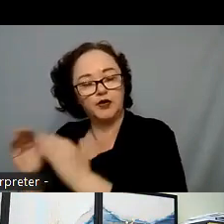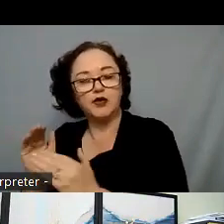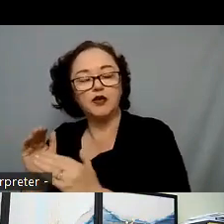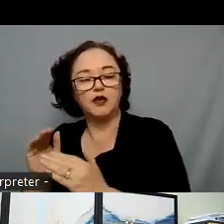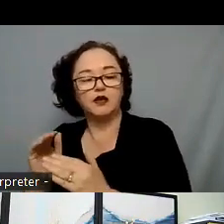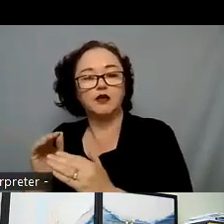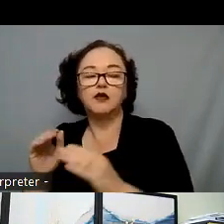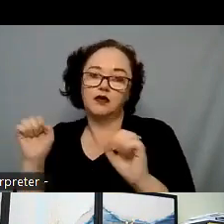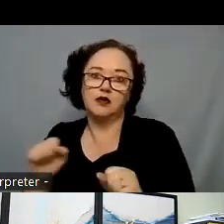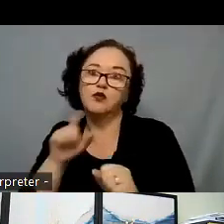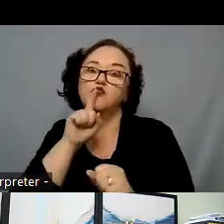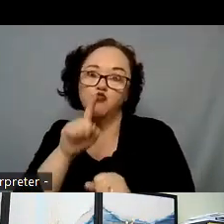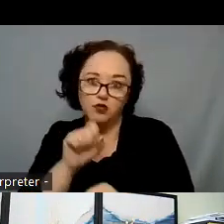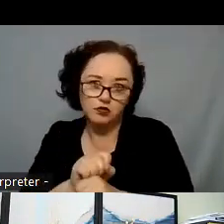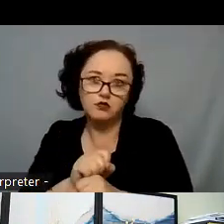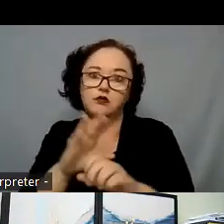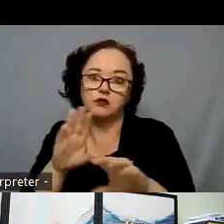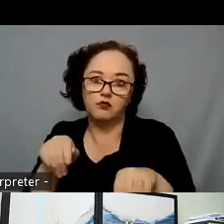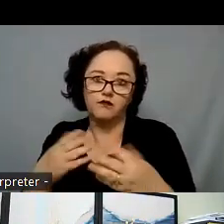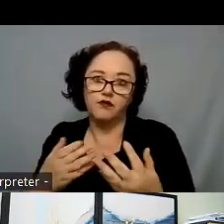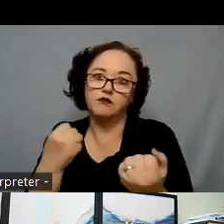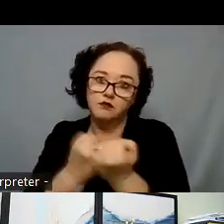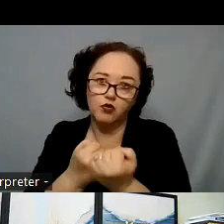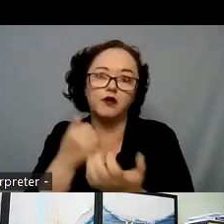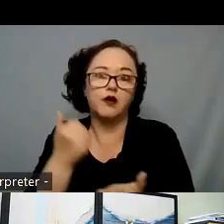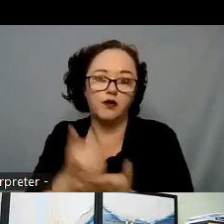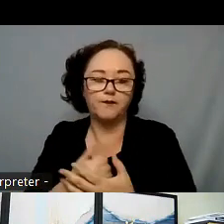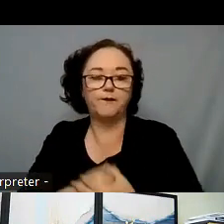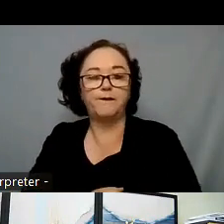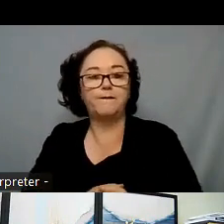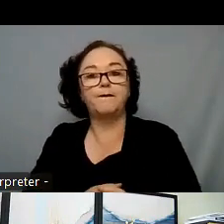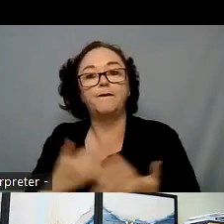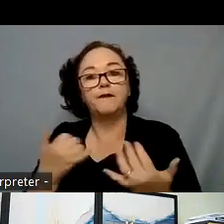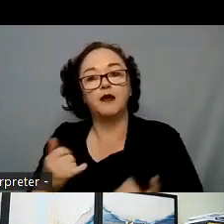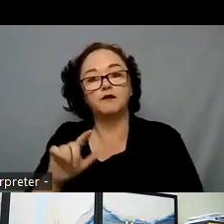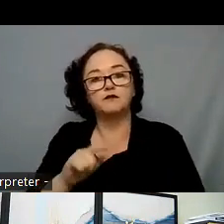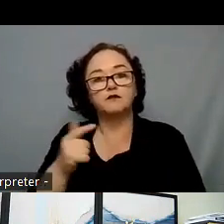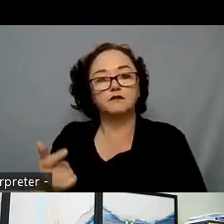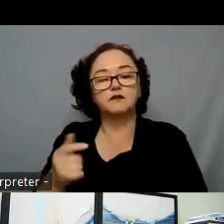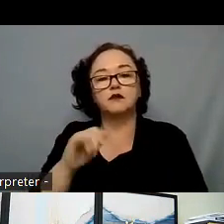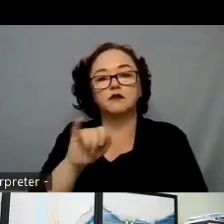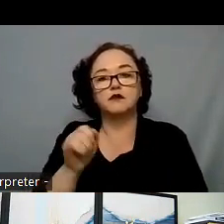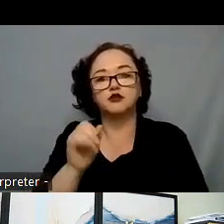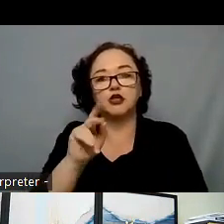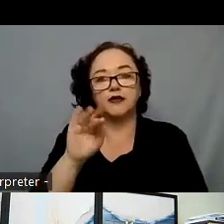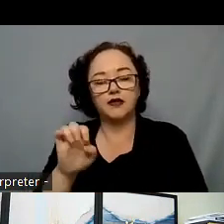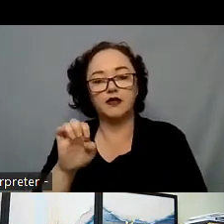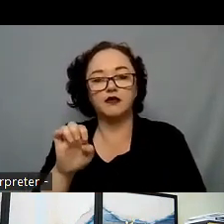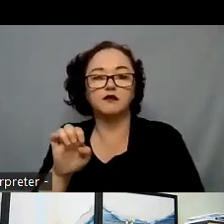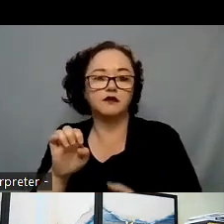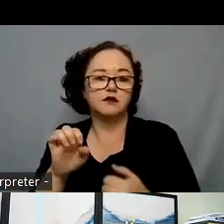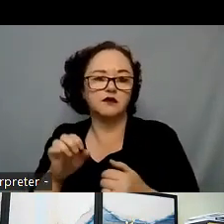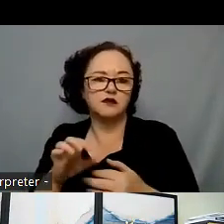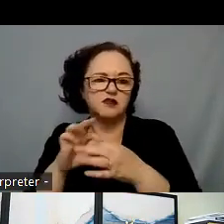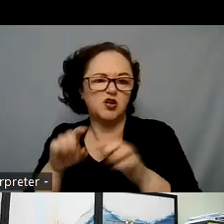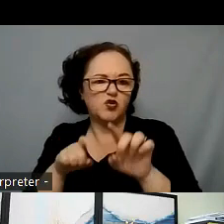support so now I guess we'll turn it over to Jackie who will give us direction in terms of questions that have come through